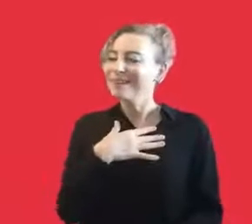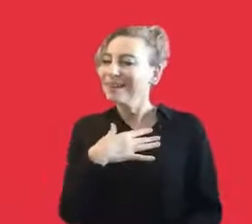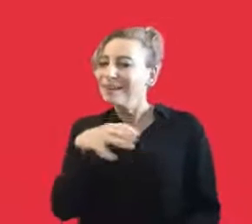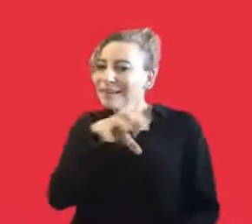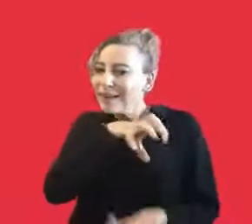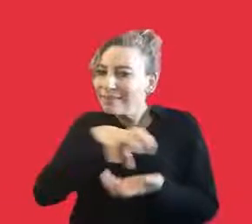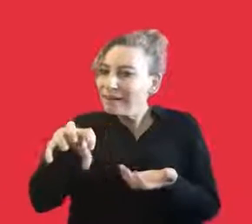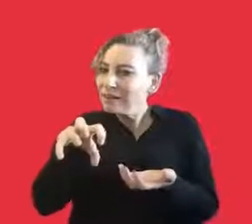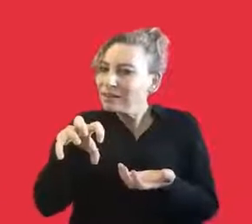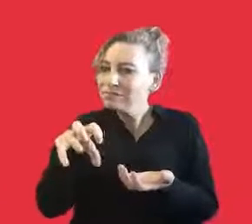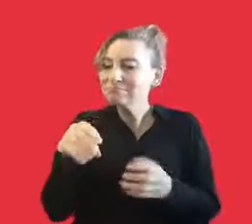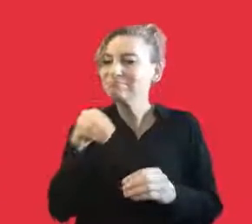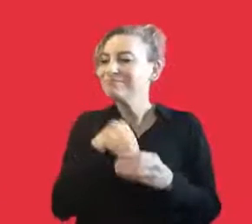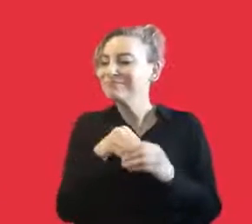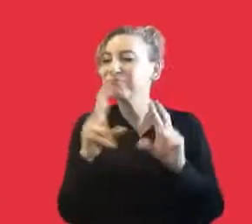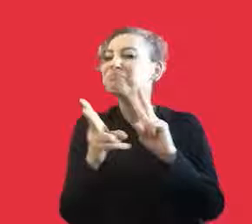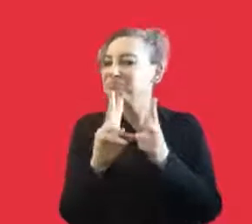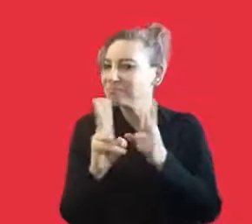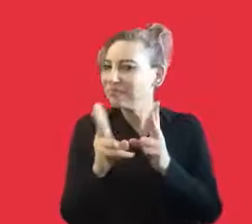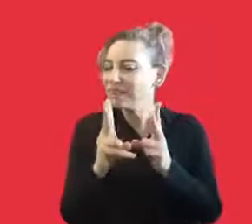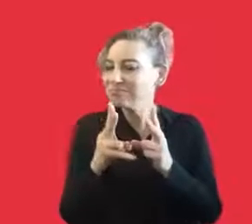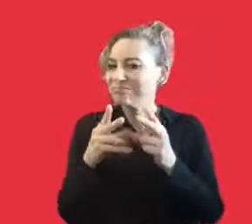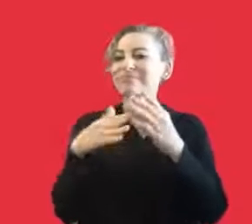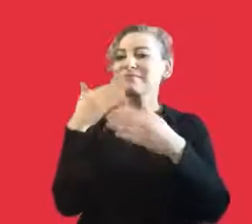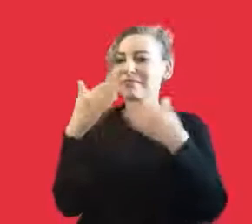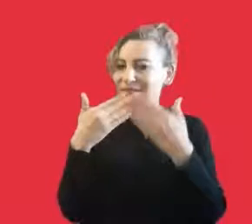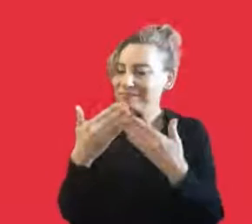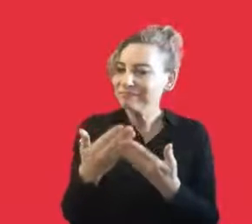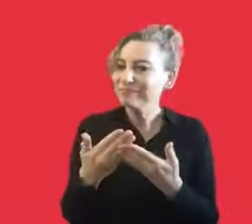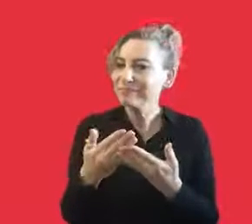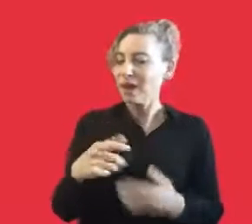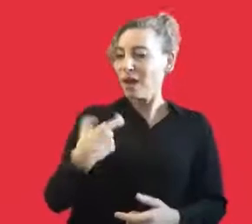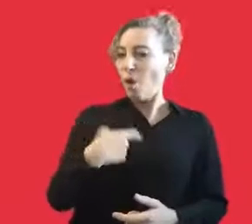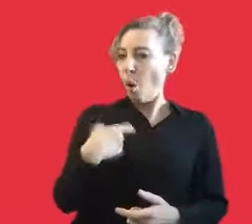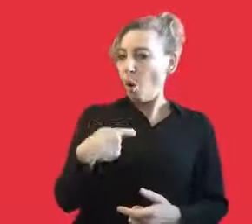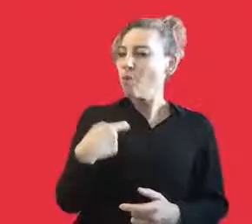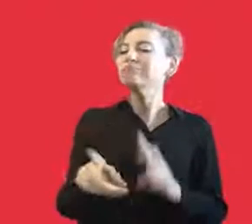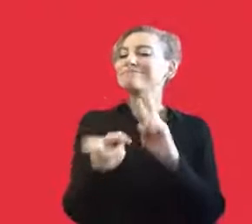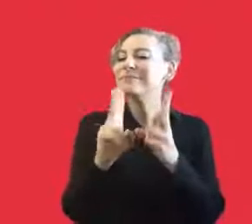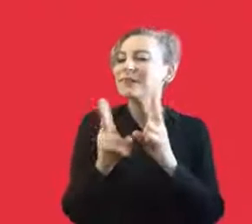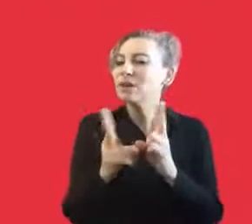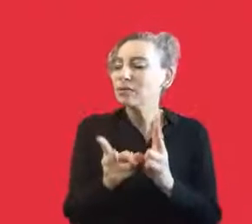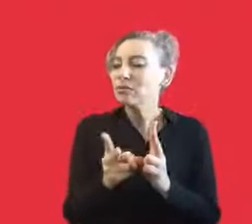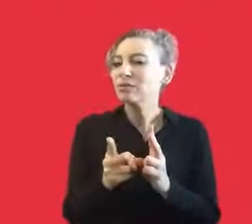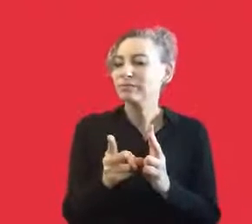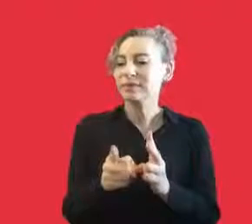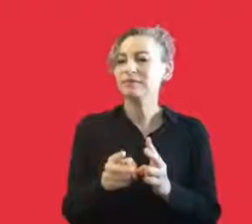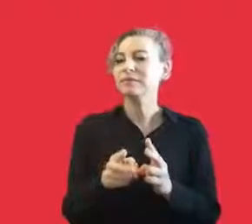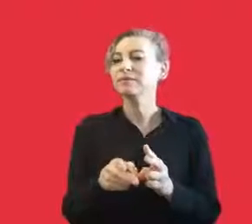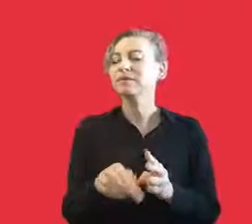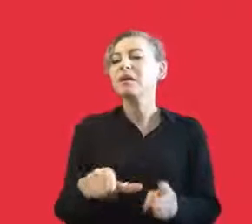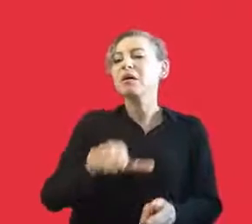related in that sense. When it comes to my field, we are talking about theatre and private theatre and cooperatives.